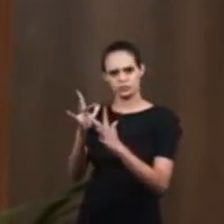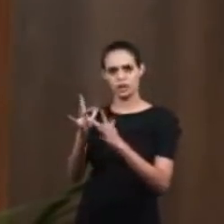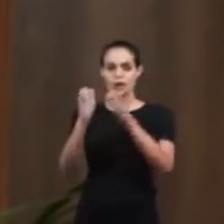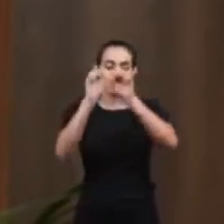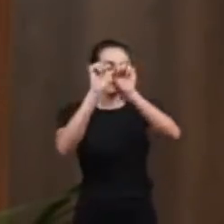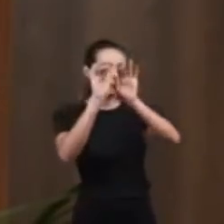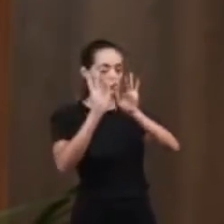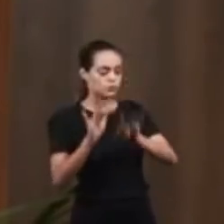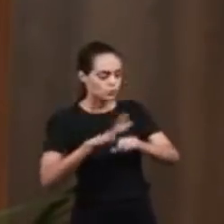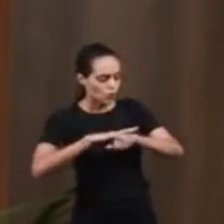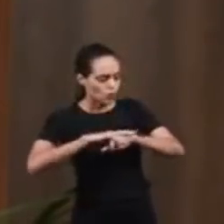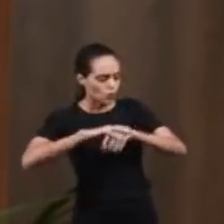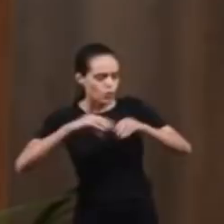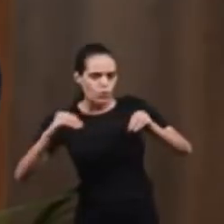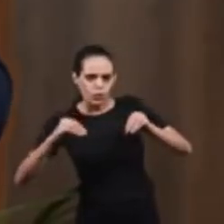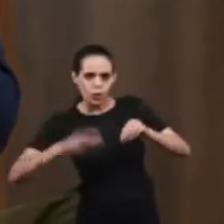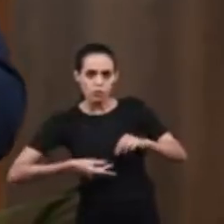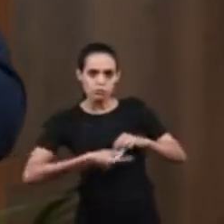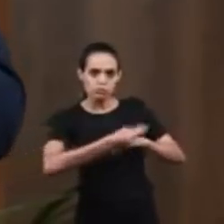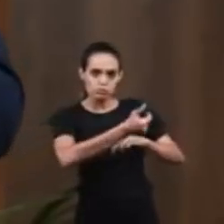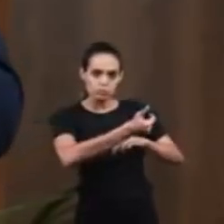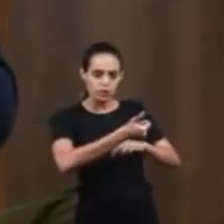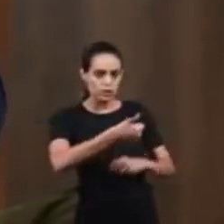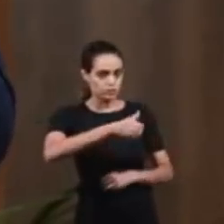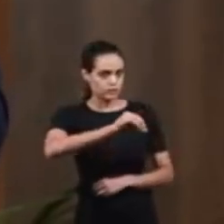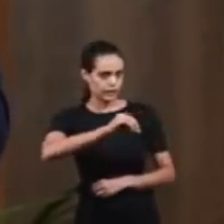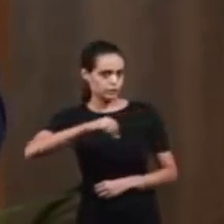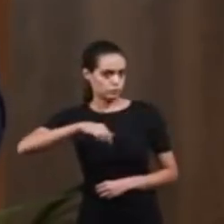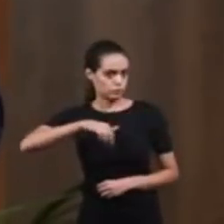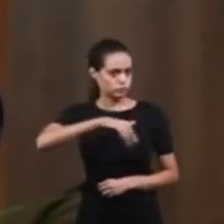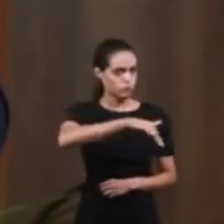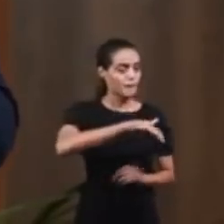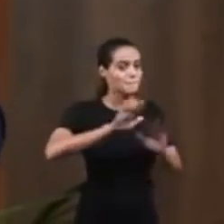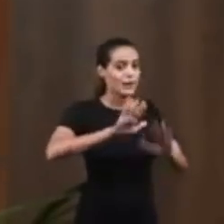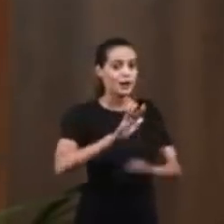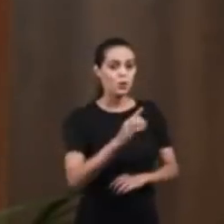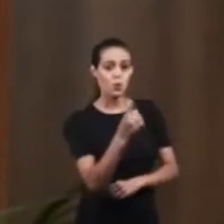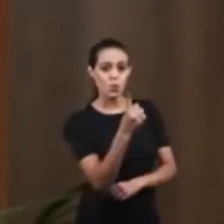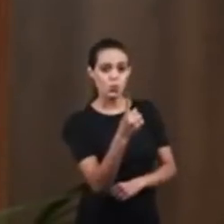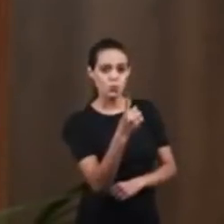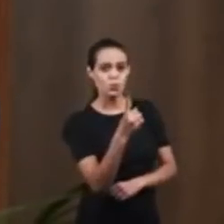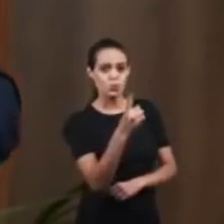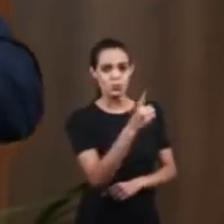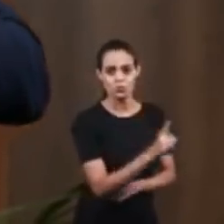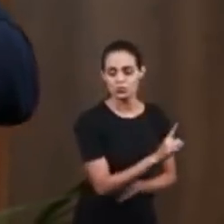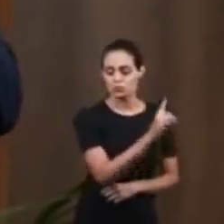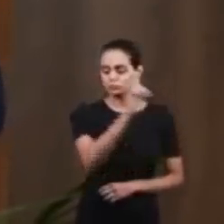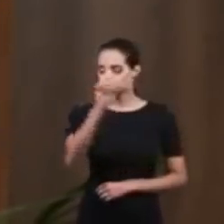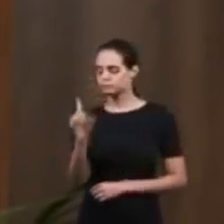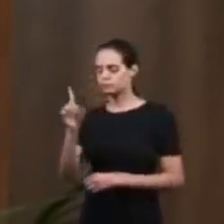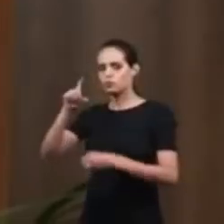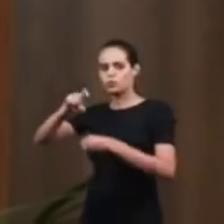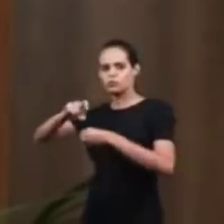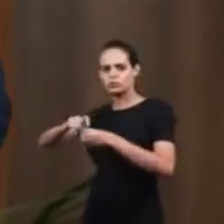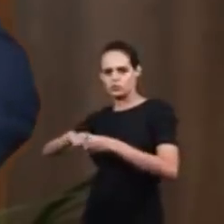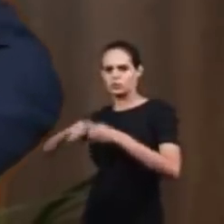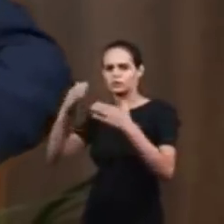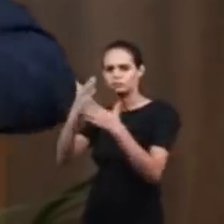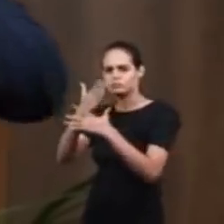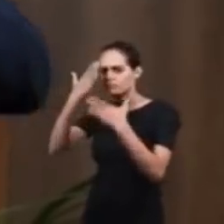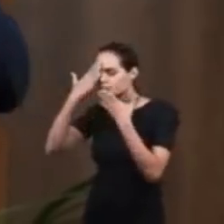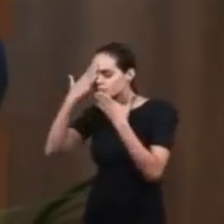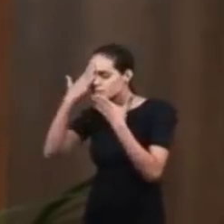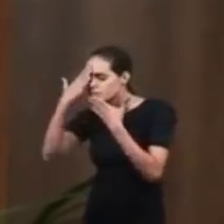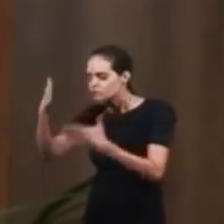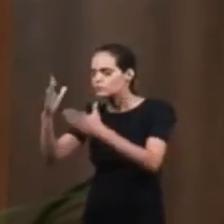them. Nine of them went on their way and only one returned and praised the Lord